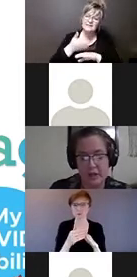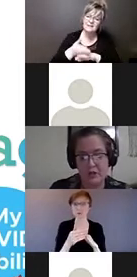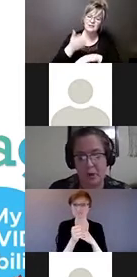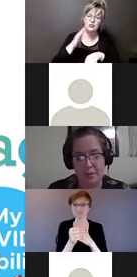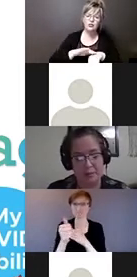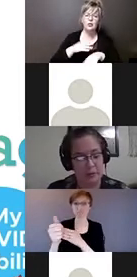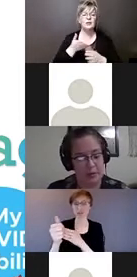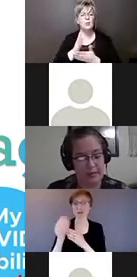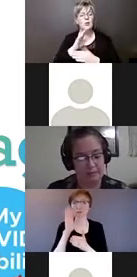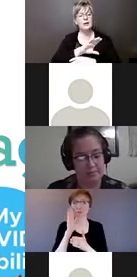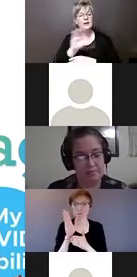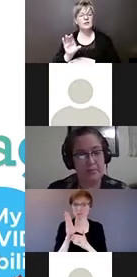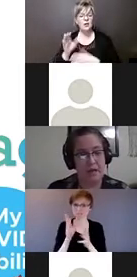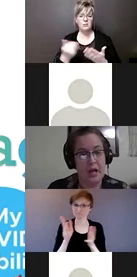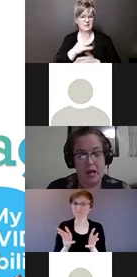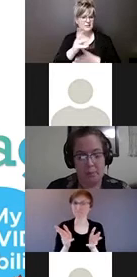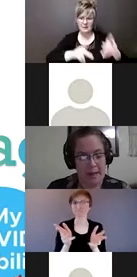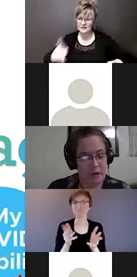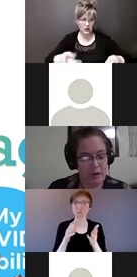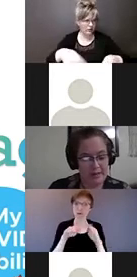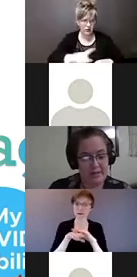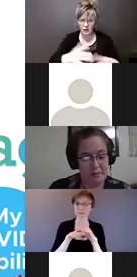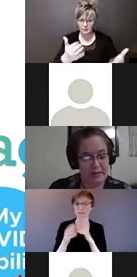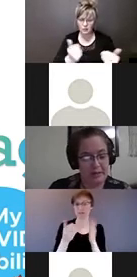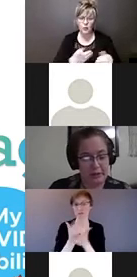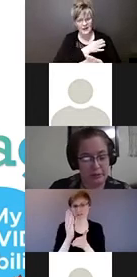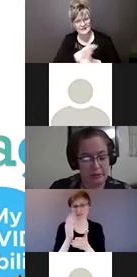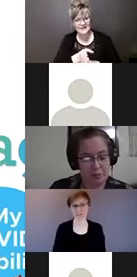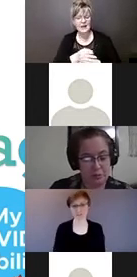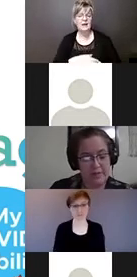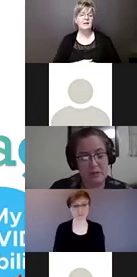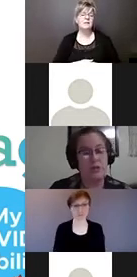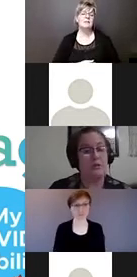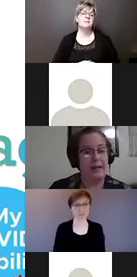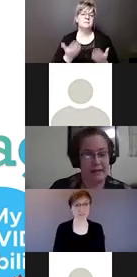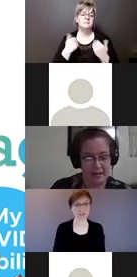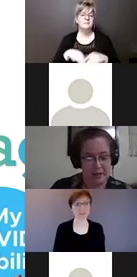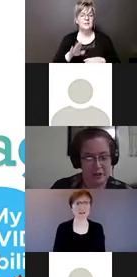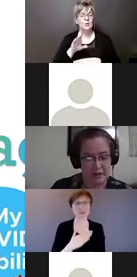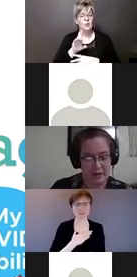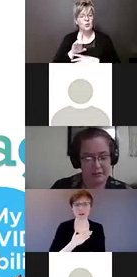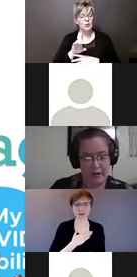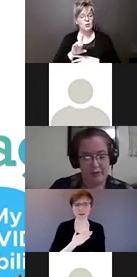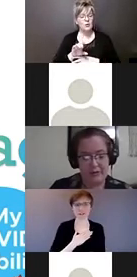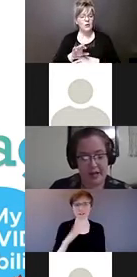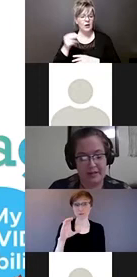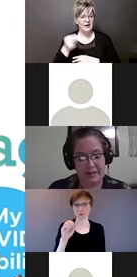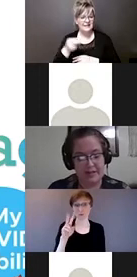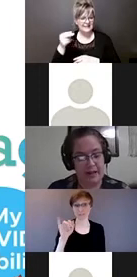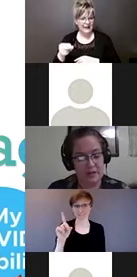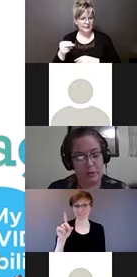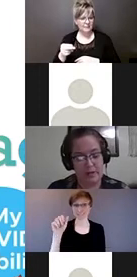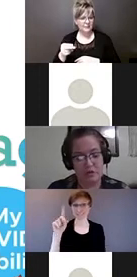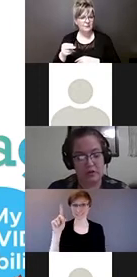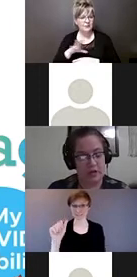to more people who need it. My COVID disability queue was a social media initiative for scientists